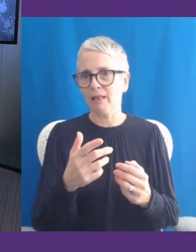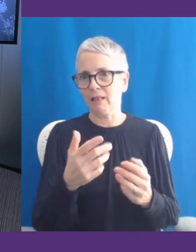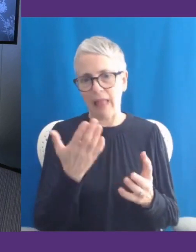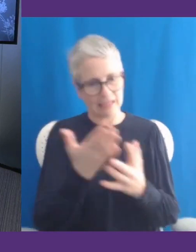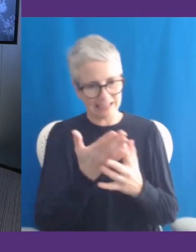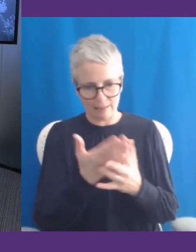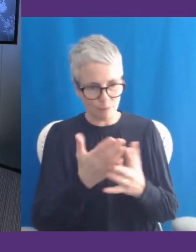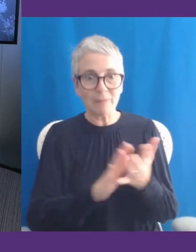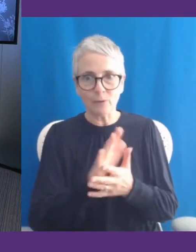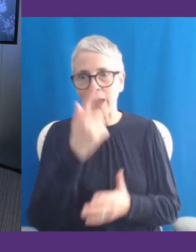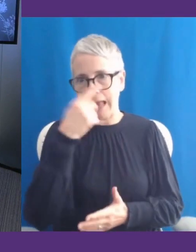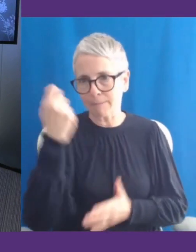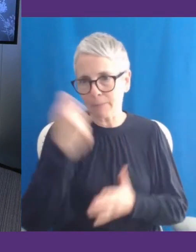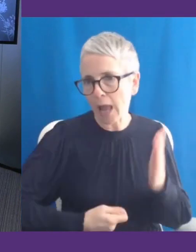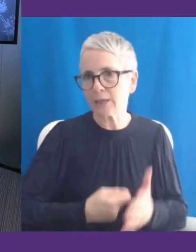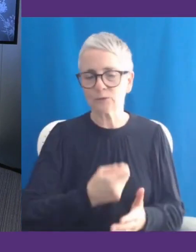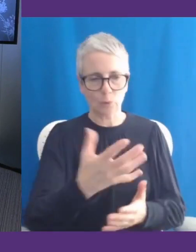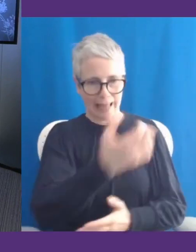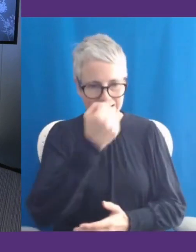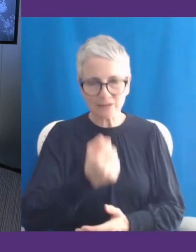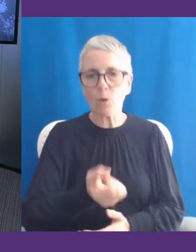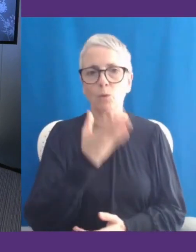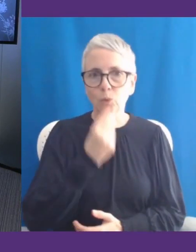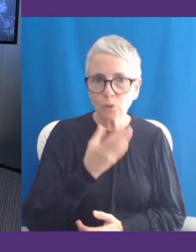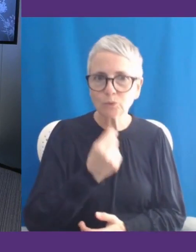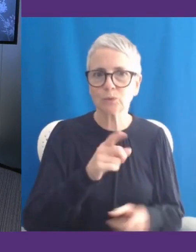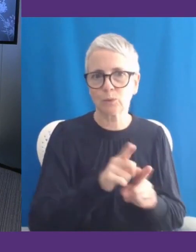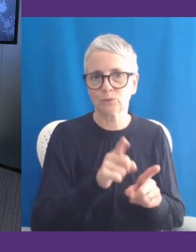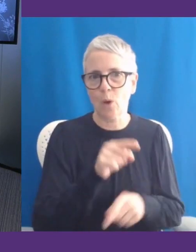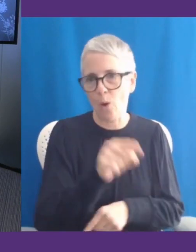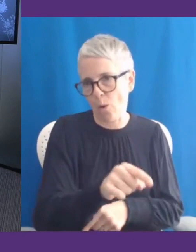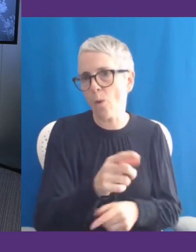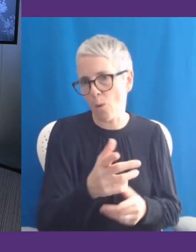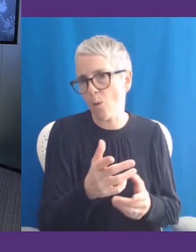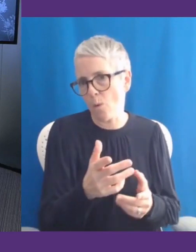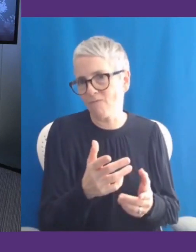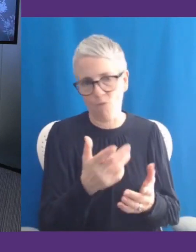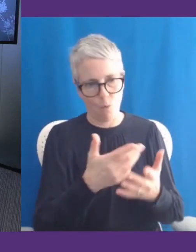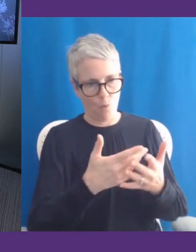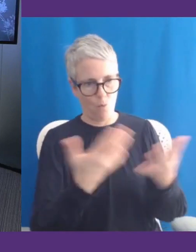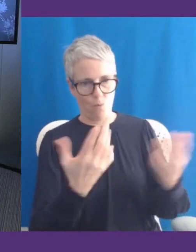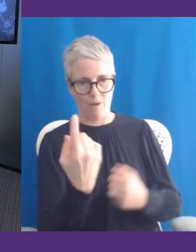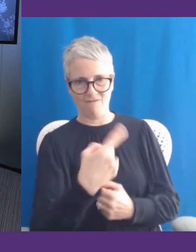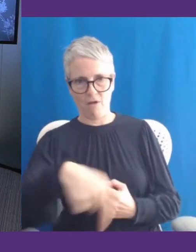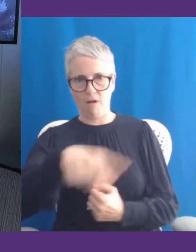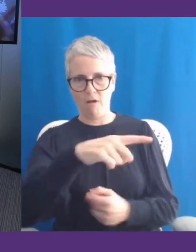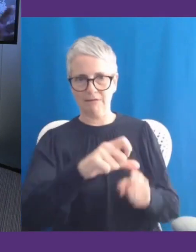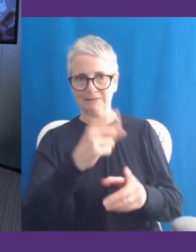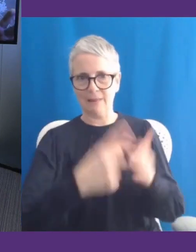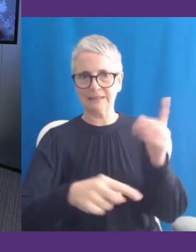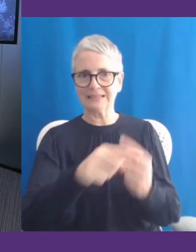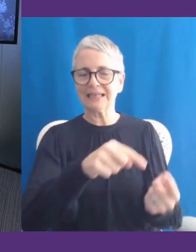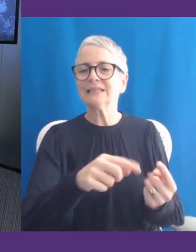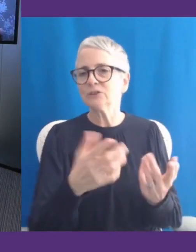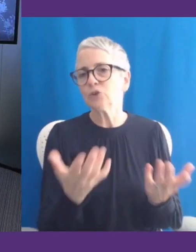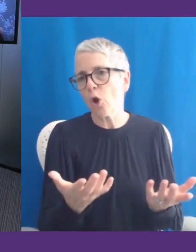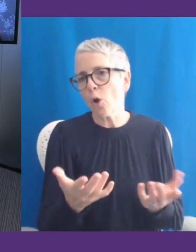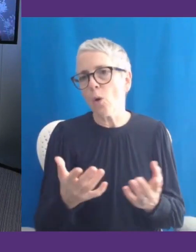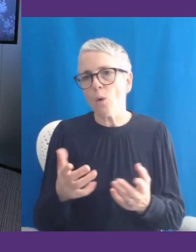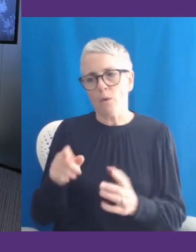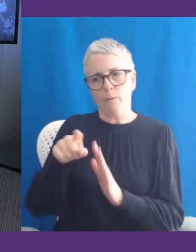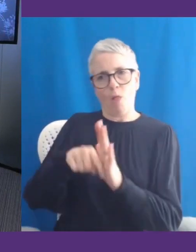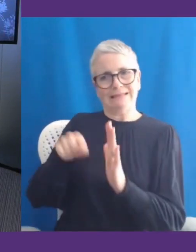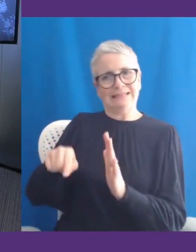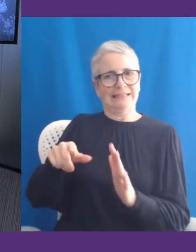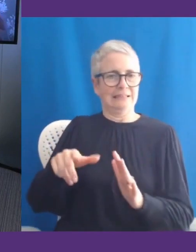it and the ability to use it for all people, including all people with disabilities. So there's this bit of a catch-up that's currently happening